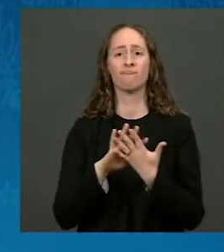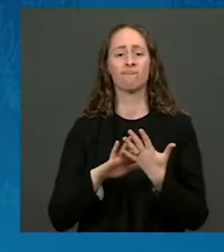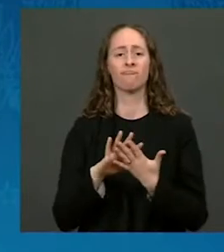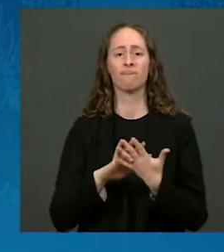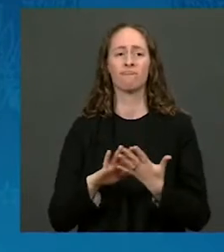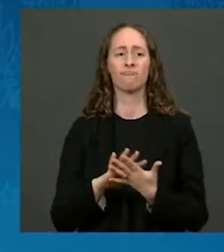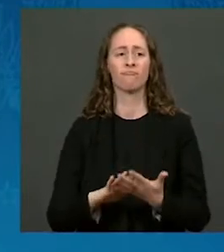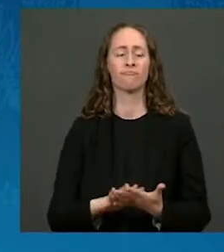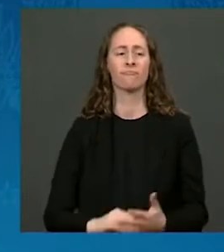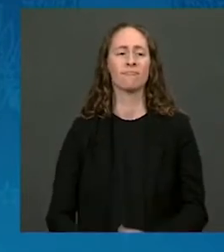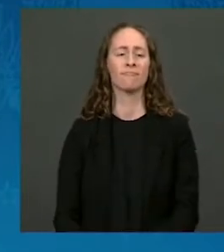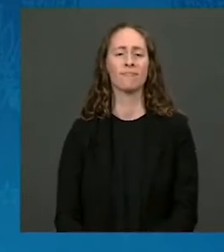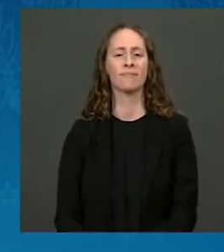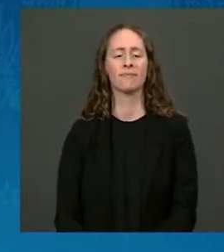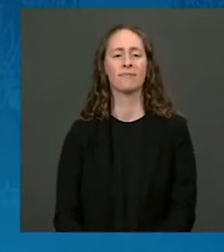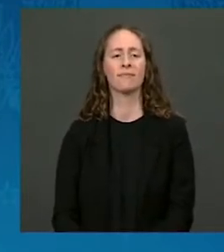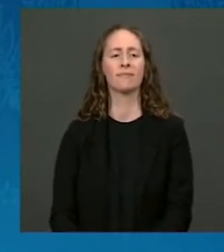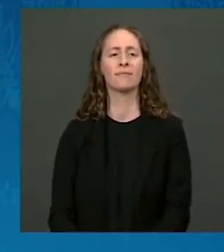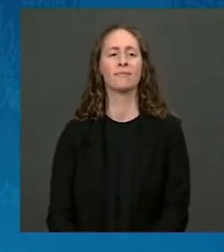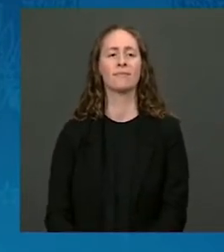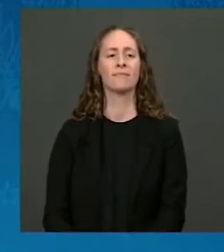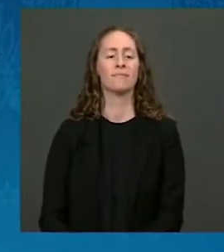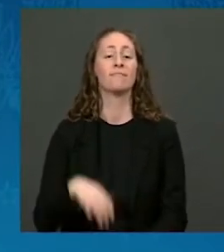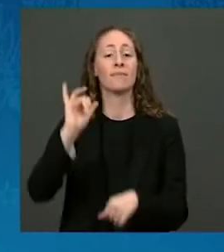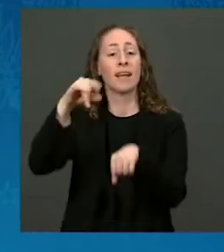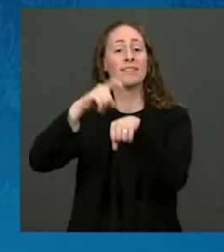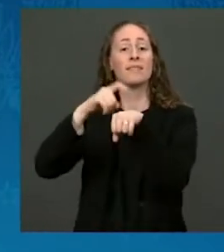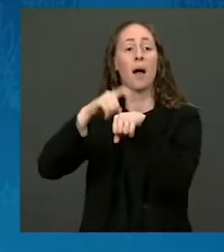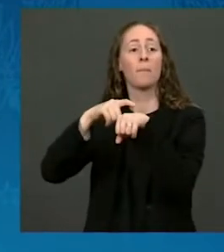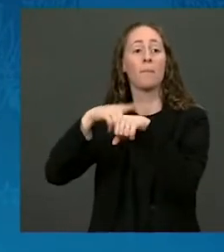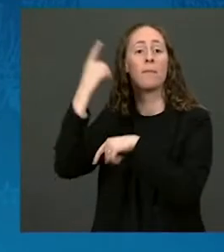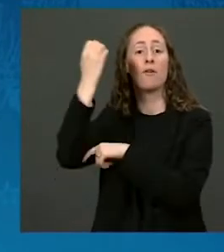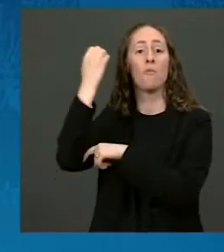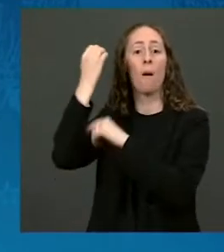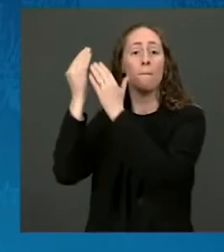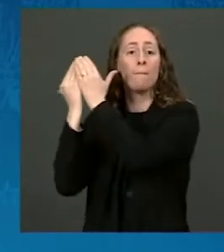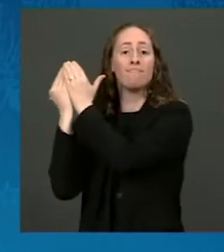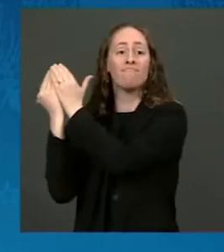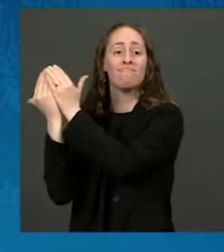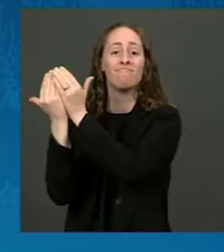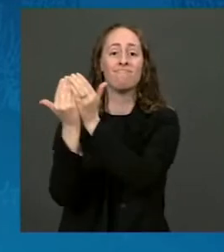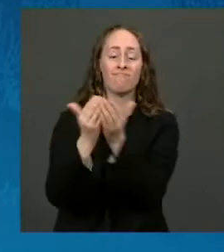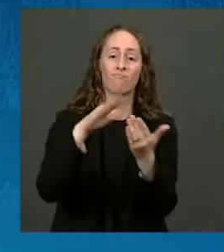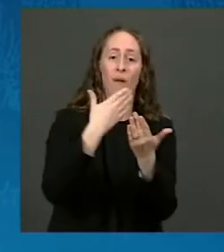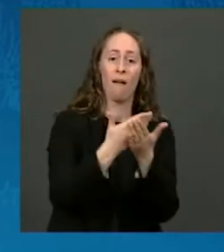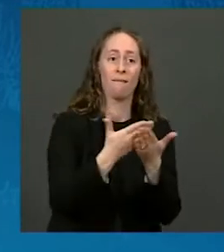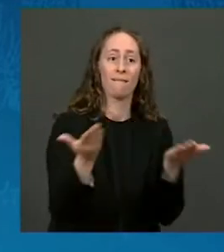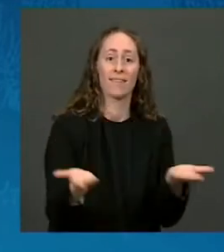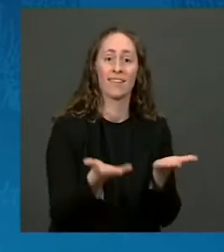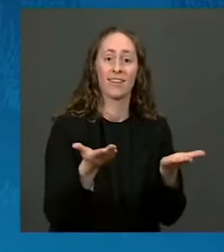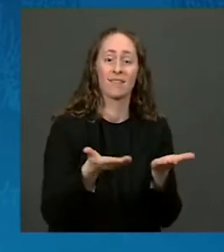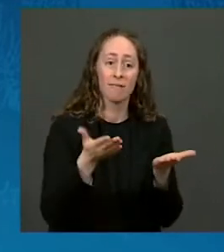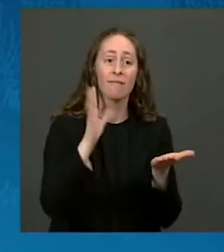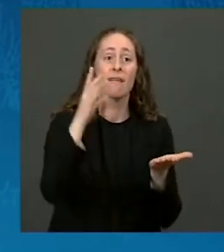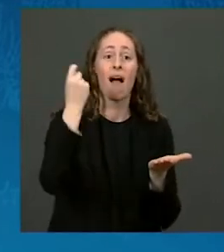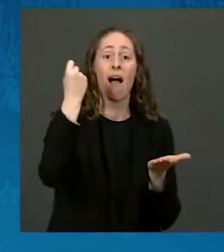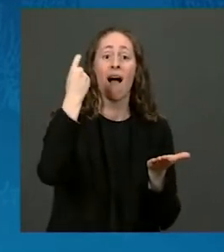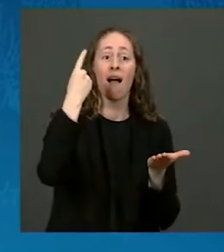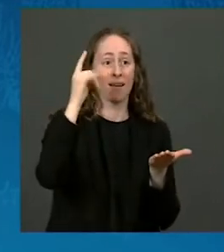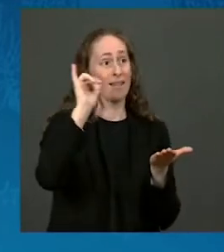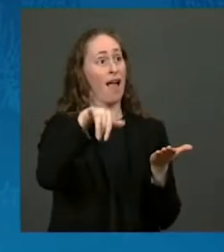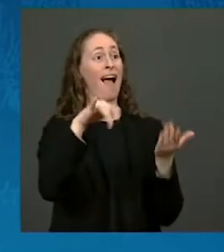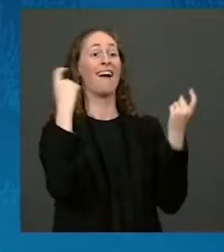explorers who first landed on the shores of the Americas. But that is not the whole story.